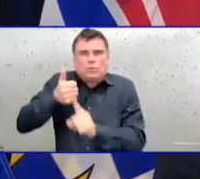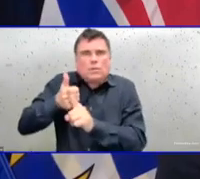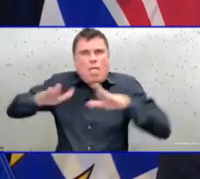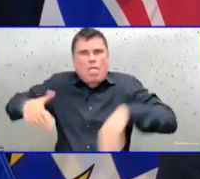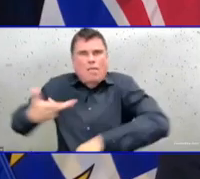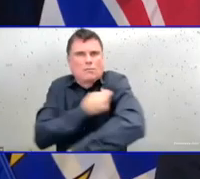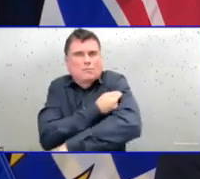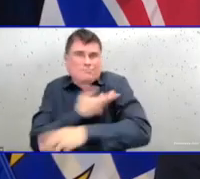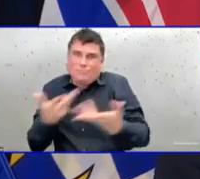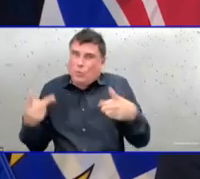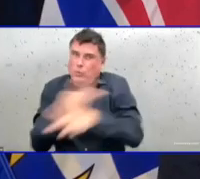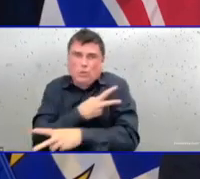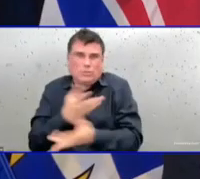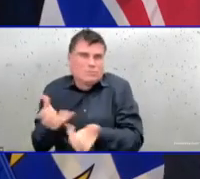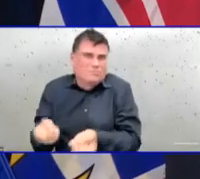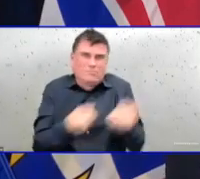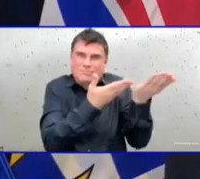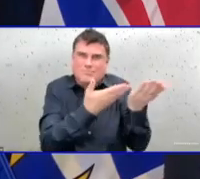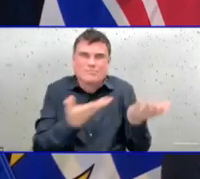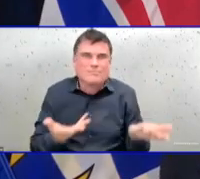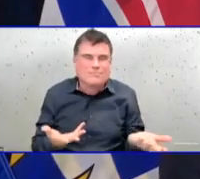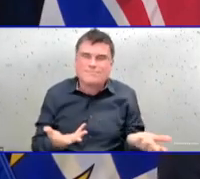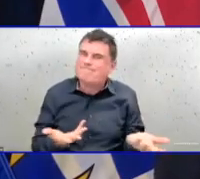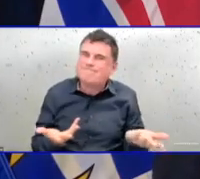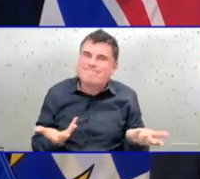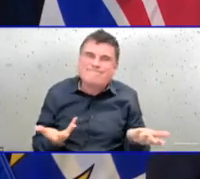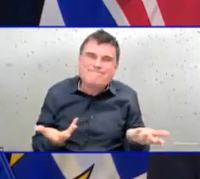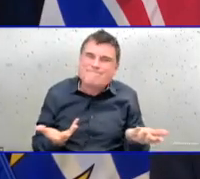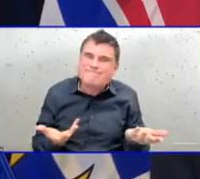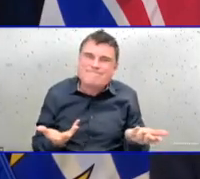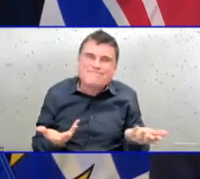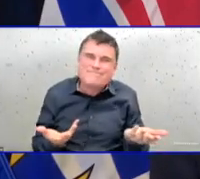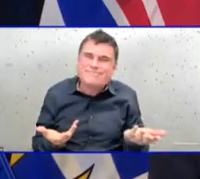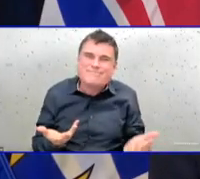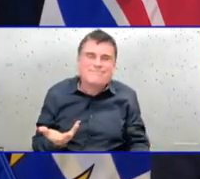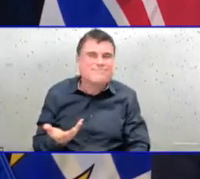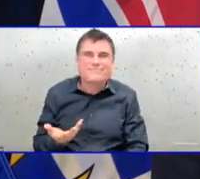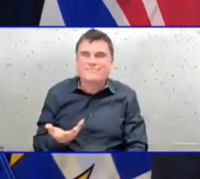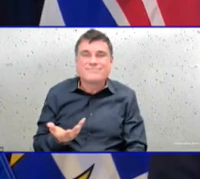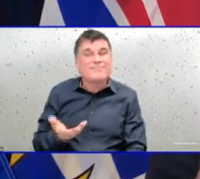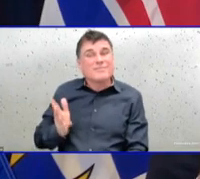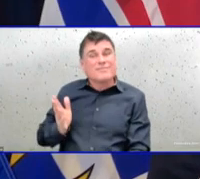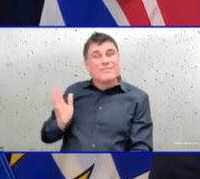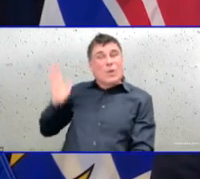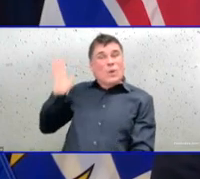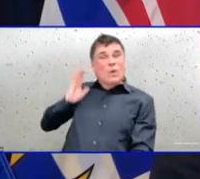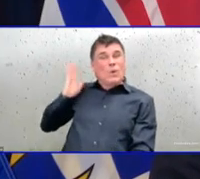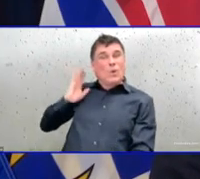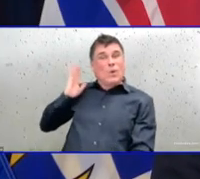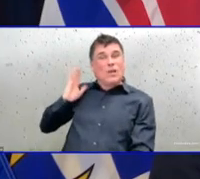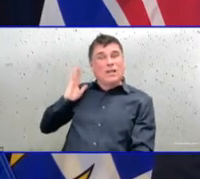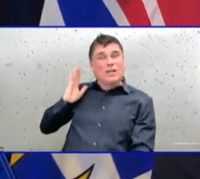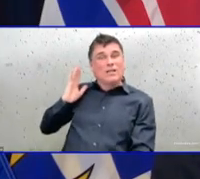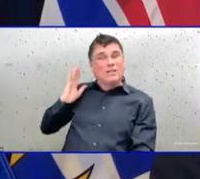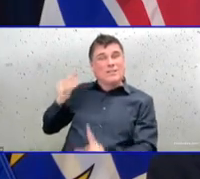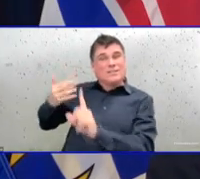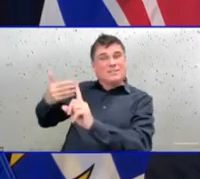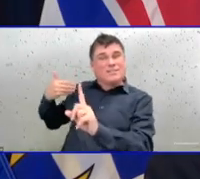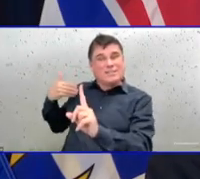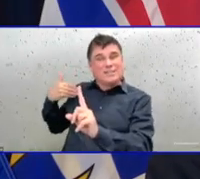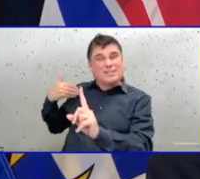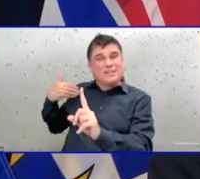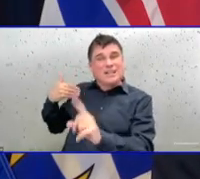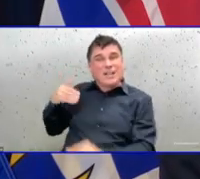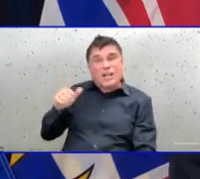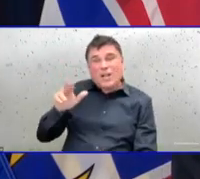,000 first time first doses in the last reporting period of vaccination. And why we need to continue to need to drive